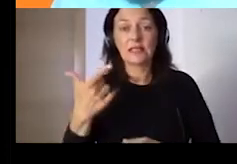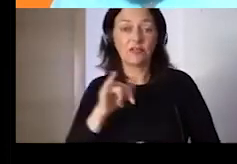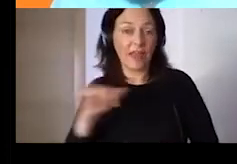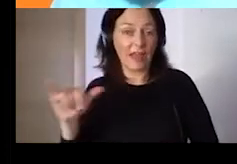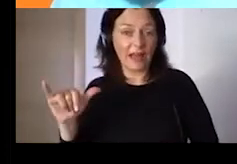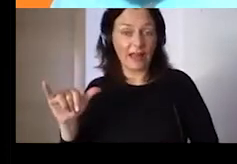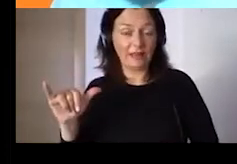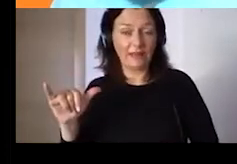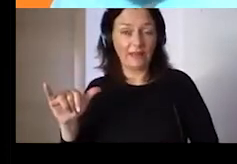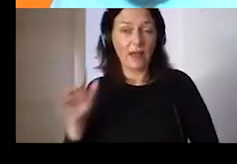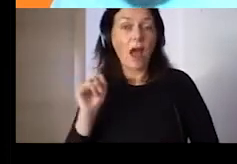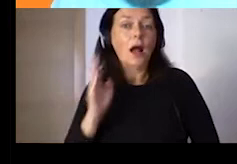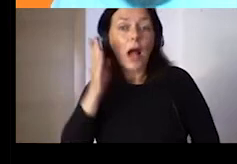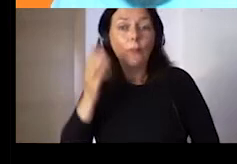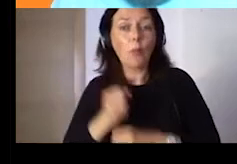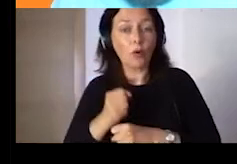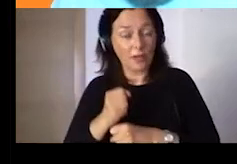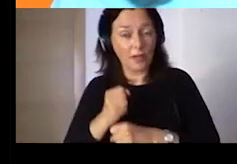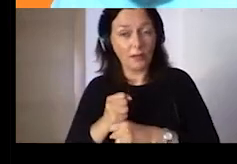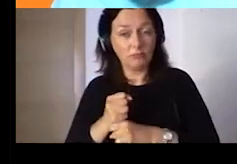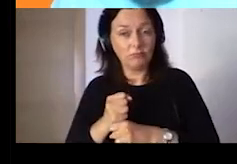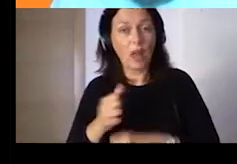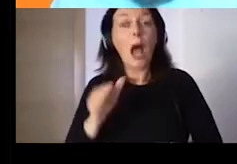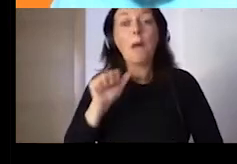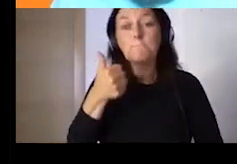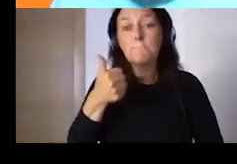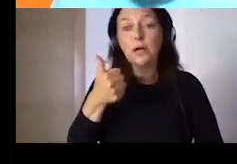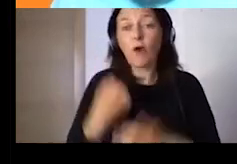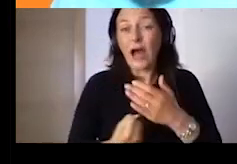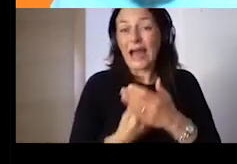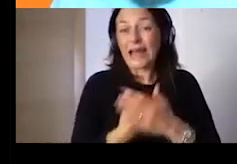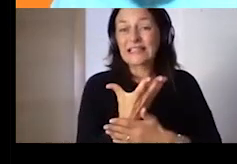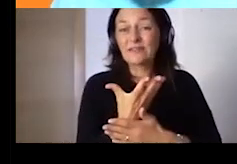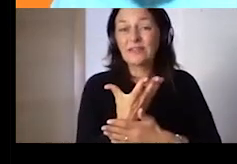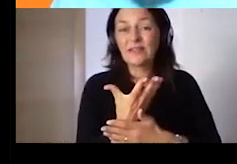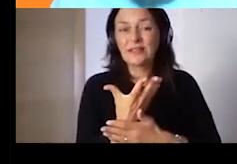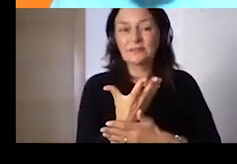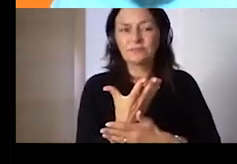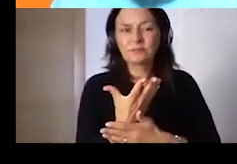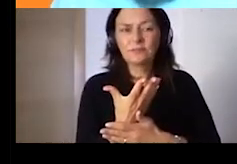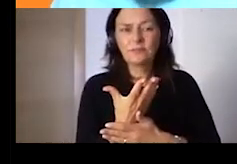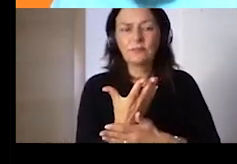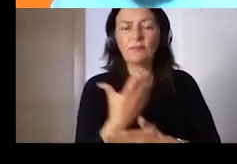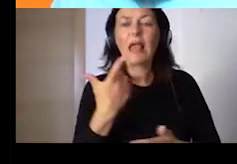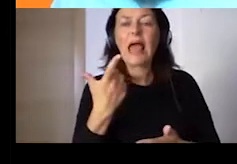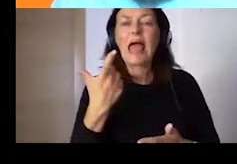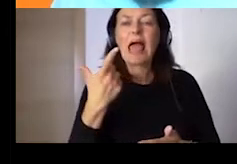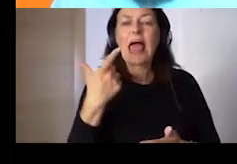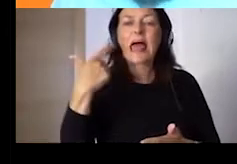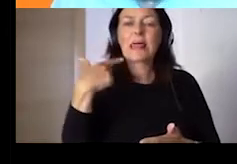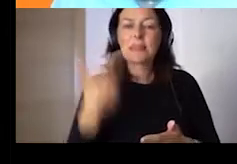from all over Europe. And we take care of 42